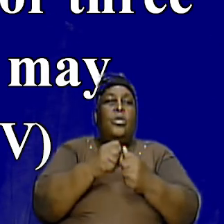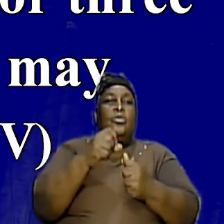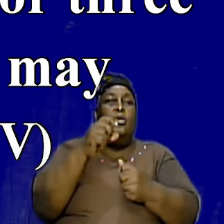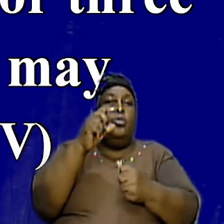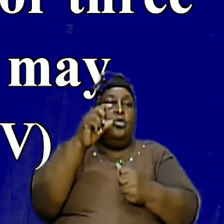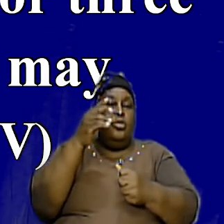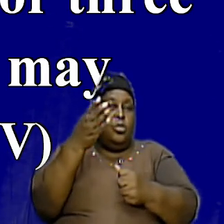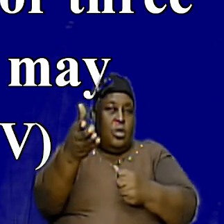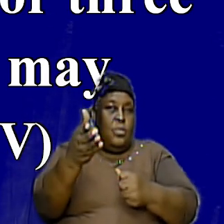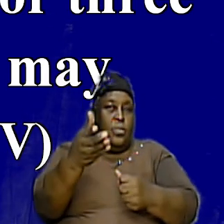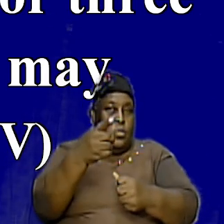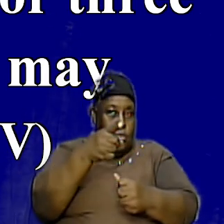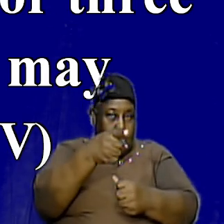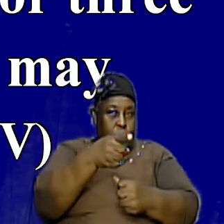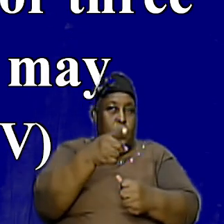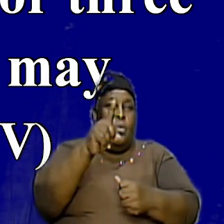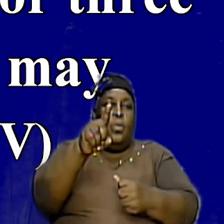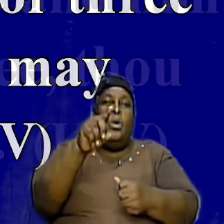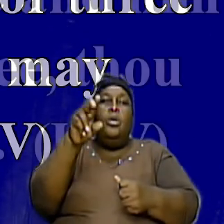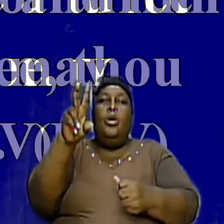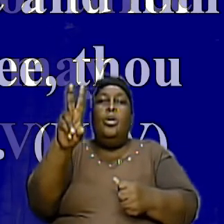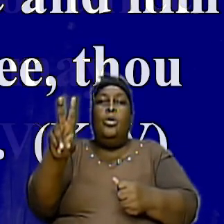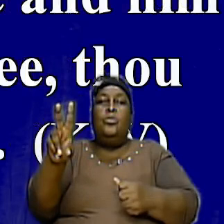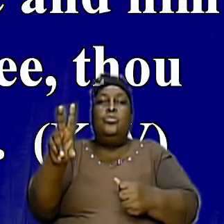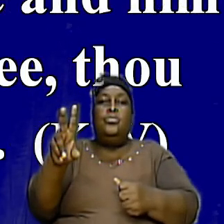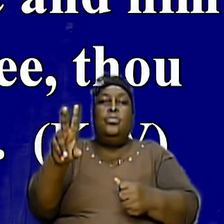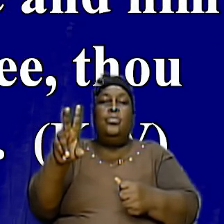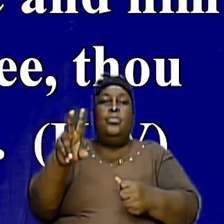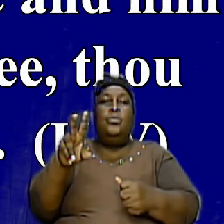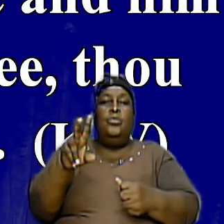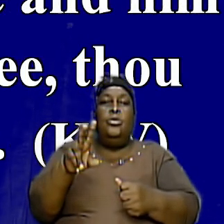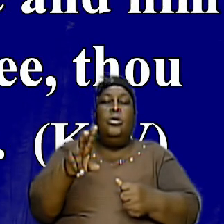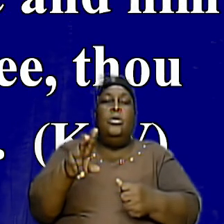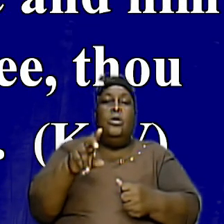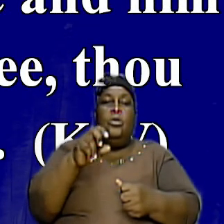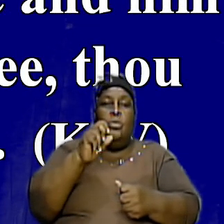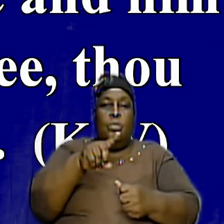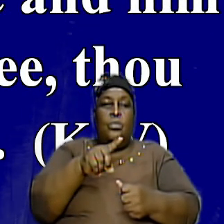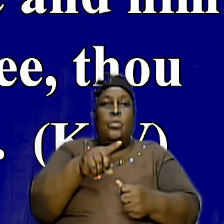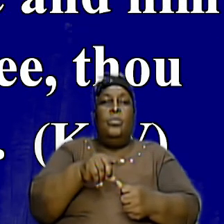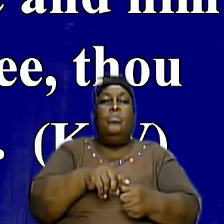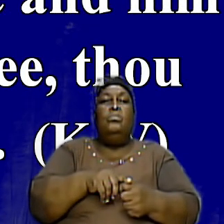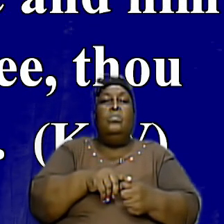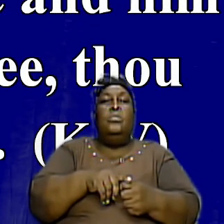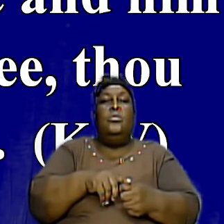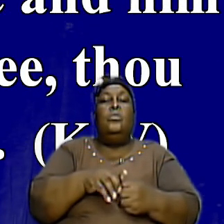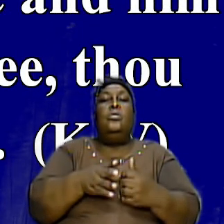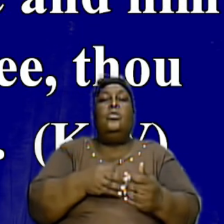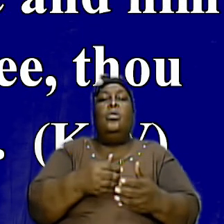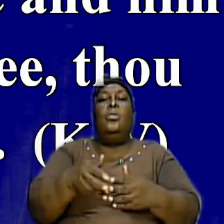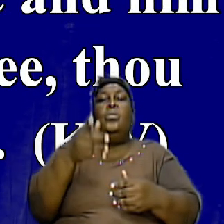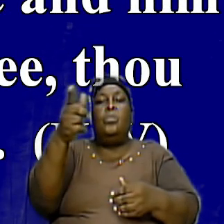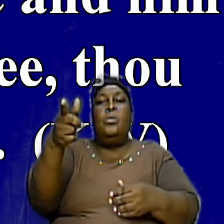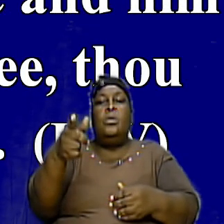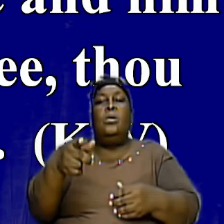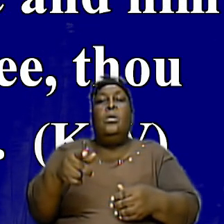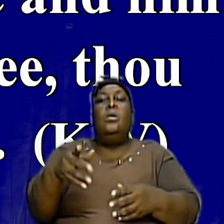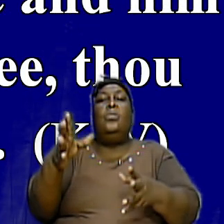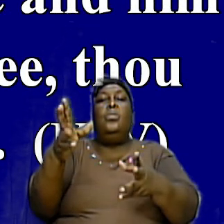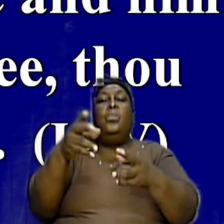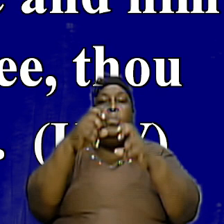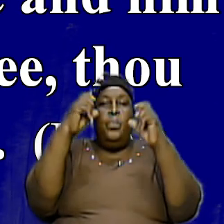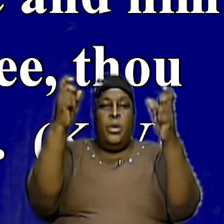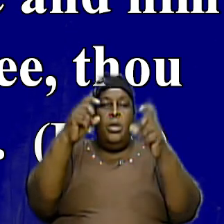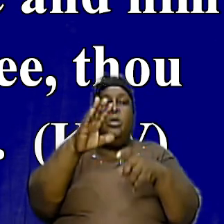Verse 15 Back To 15 I Want To If He Shall Hear The Thou Hast Gained